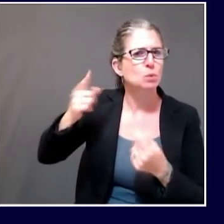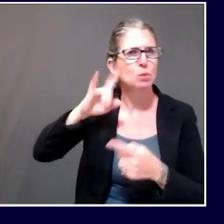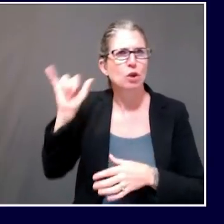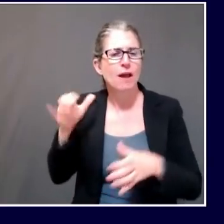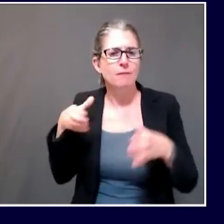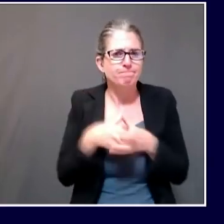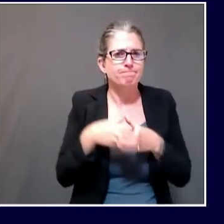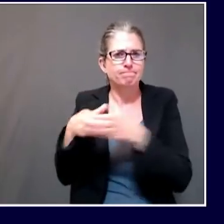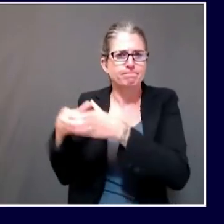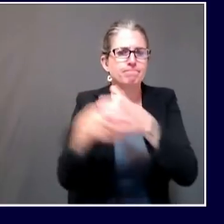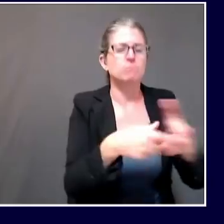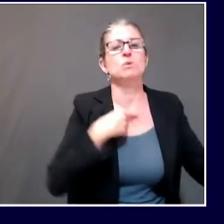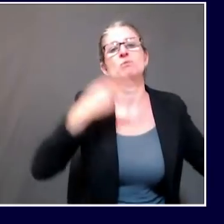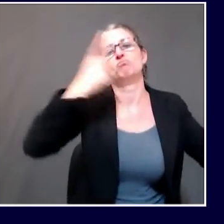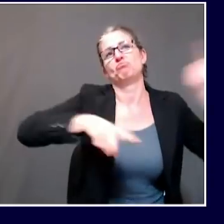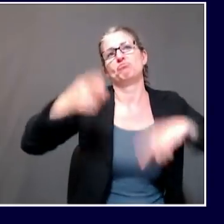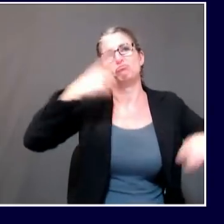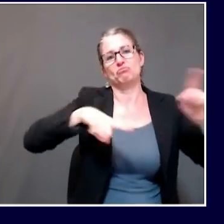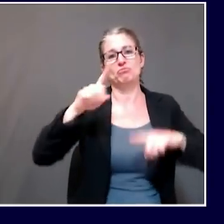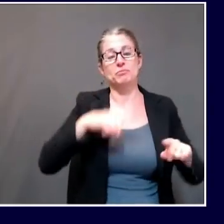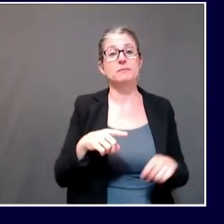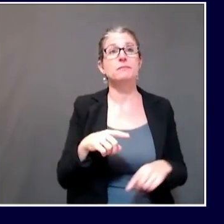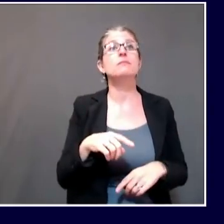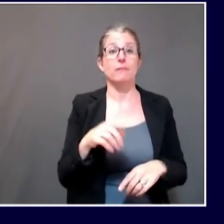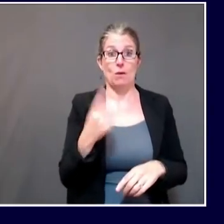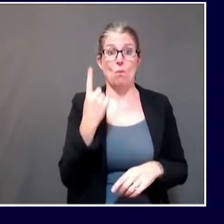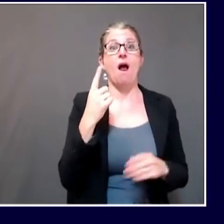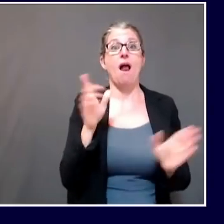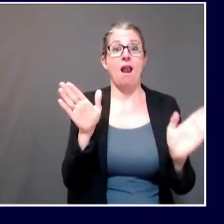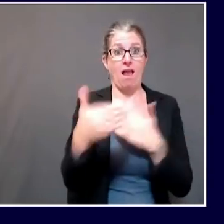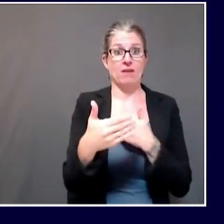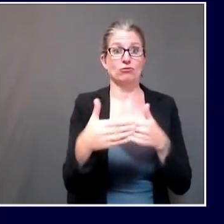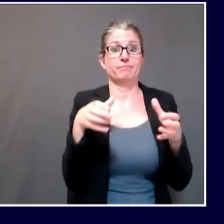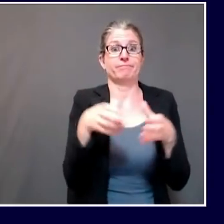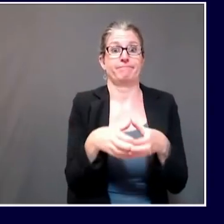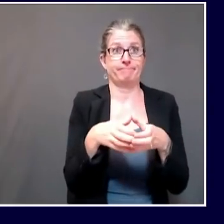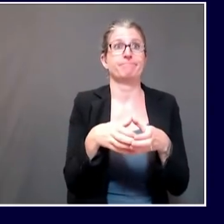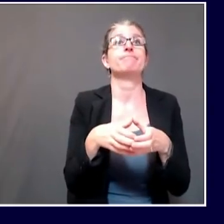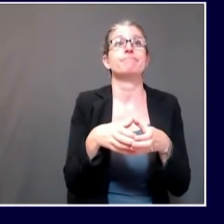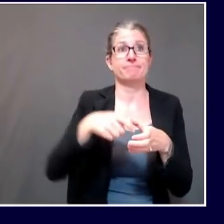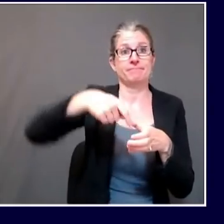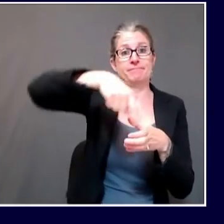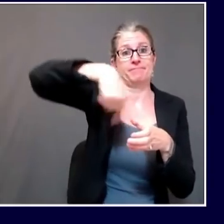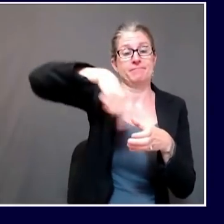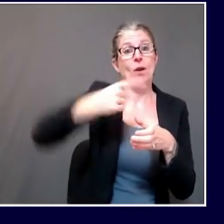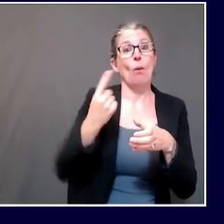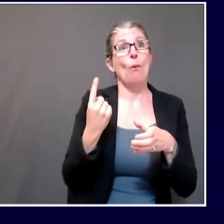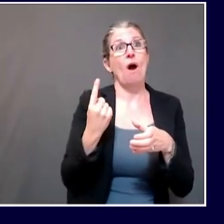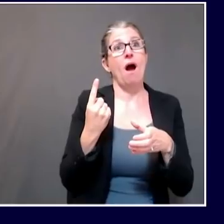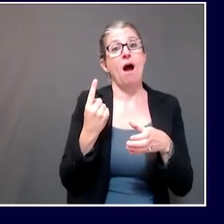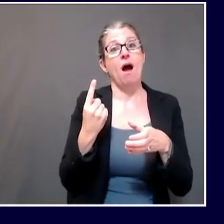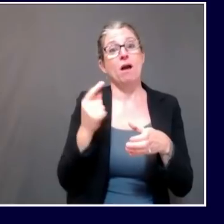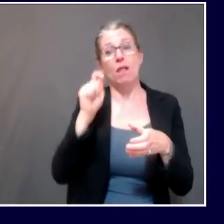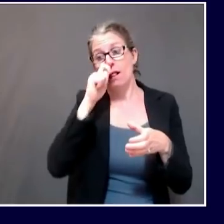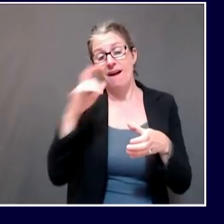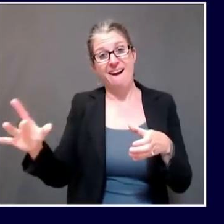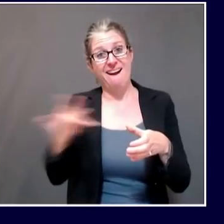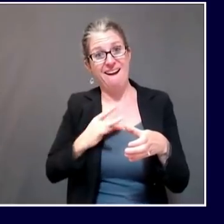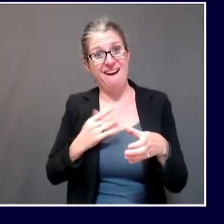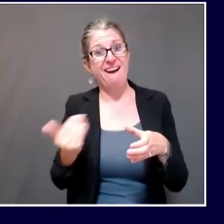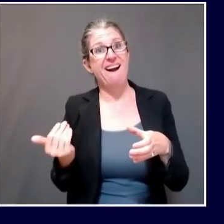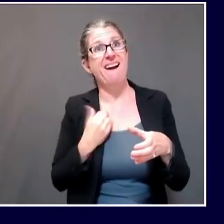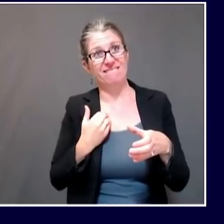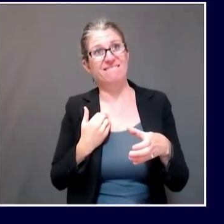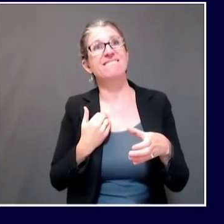students in that classroom will be considered to be close contacts. We believe that's the safest thing for students. We want to